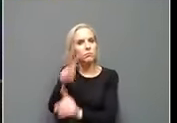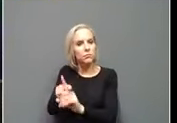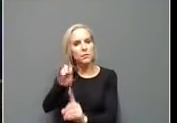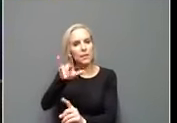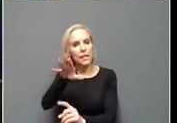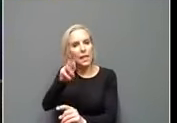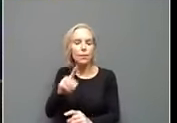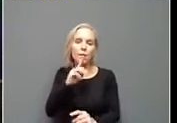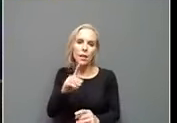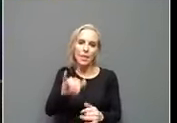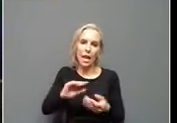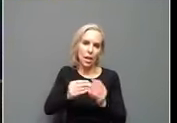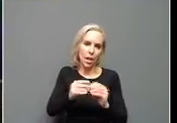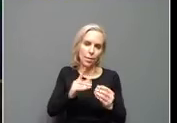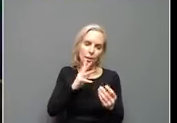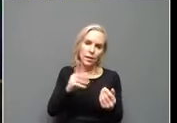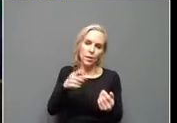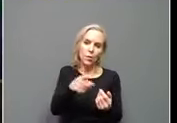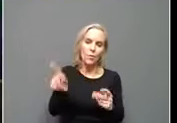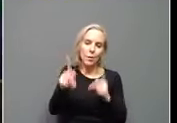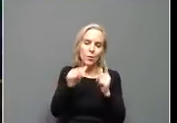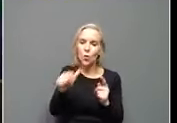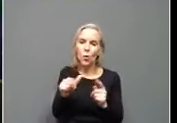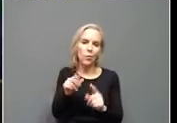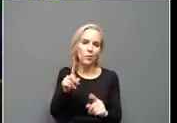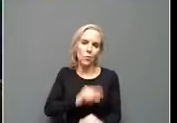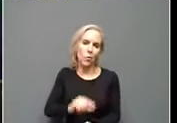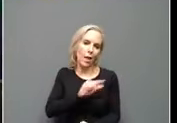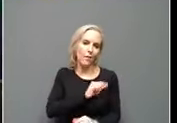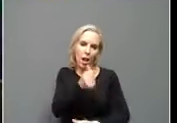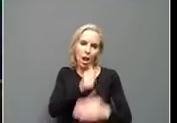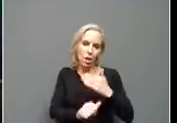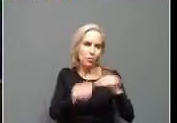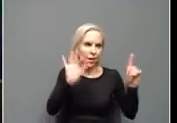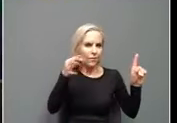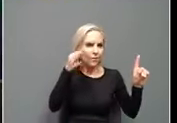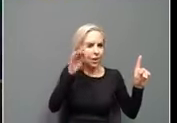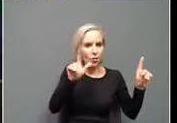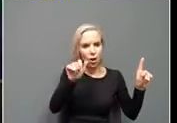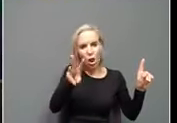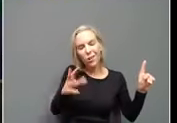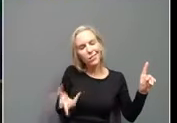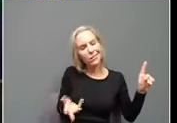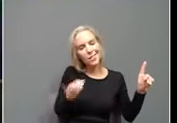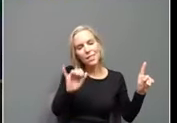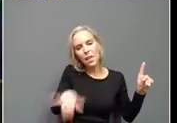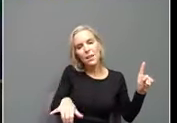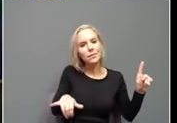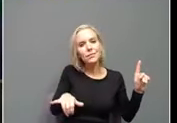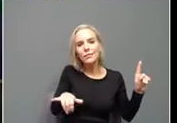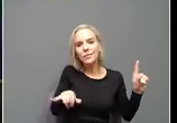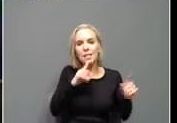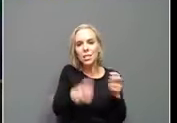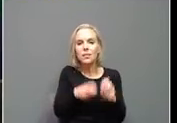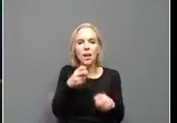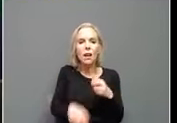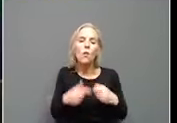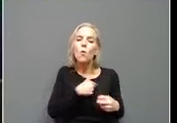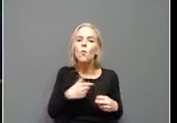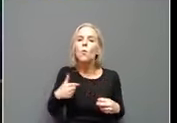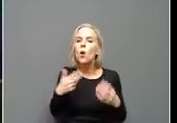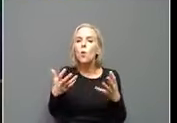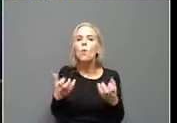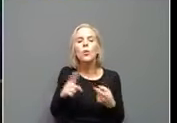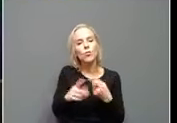unfortunately don't qualify, uh, under, under federal law. And that's, you know, that, that, that's a tough piece, but we want, we want to try to